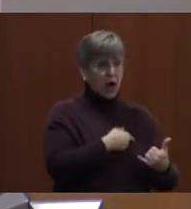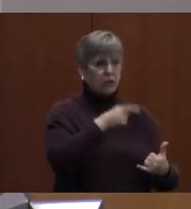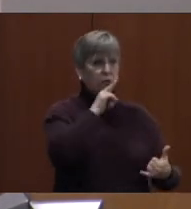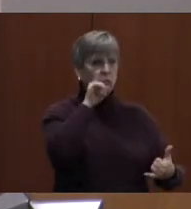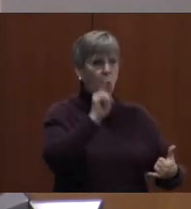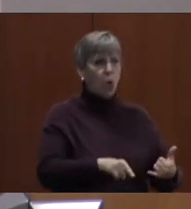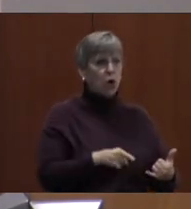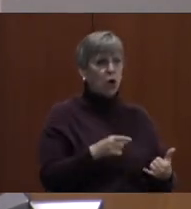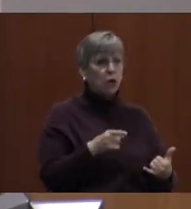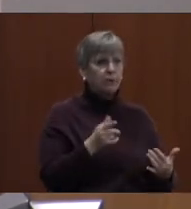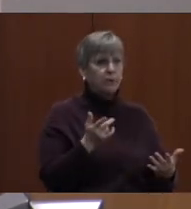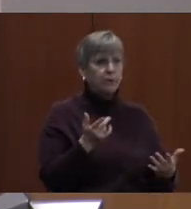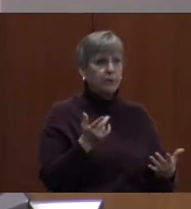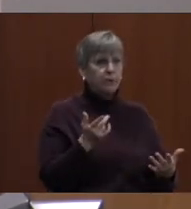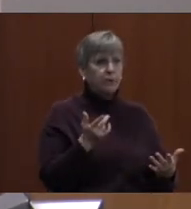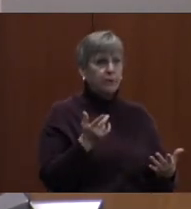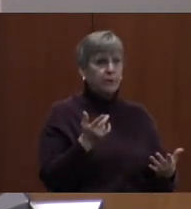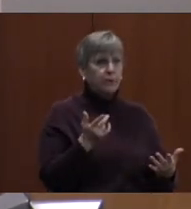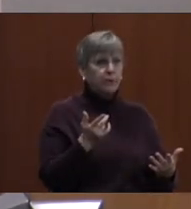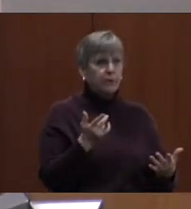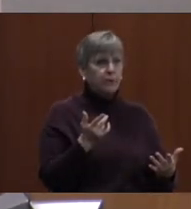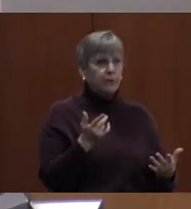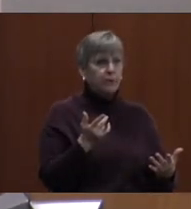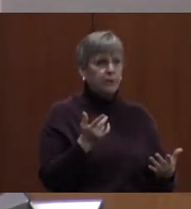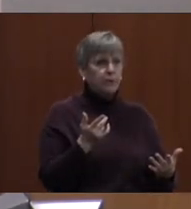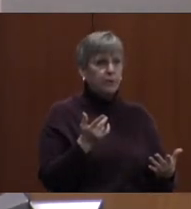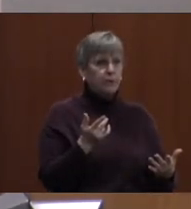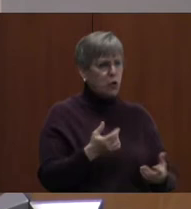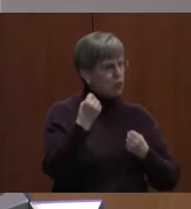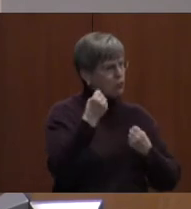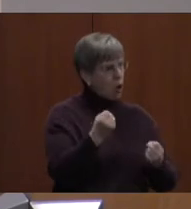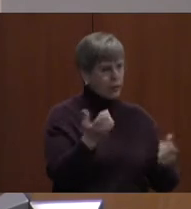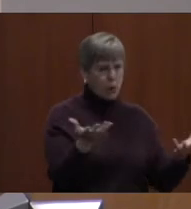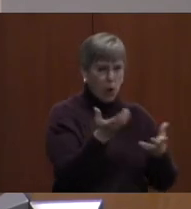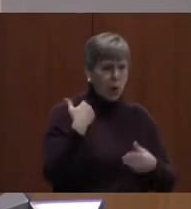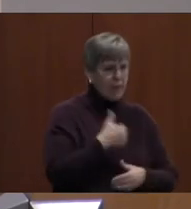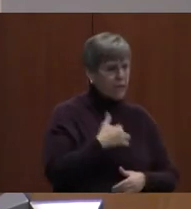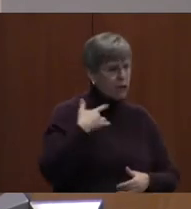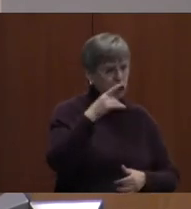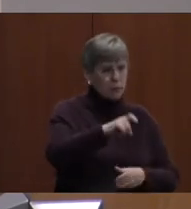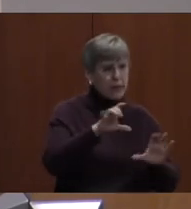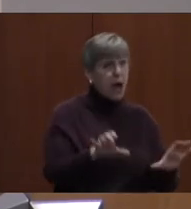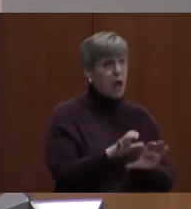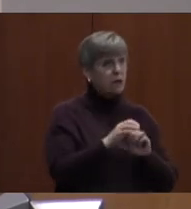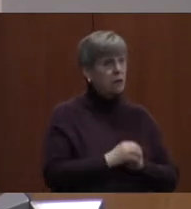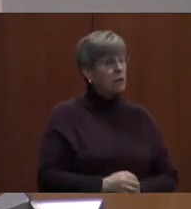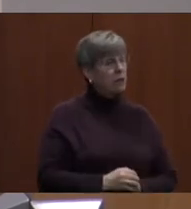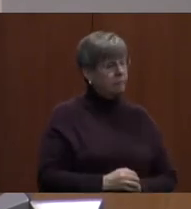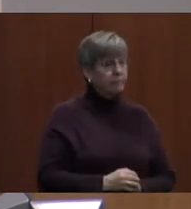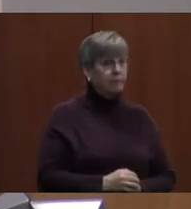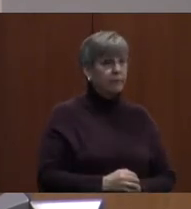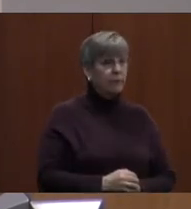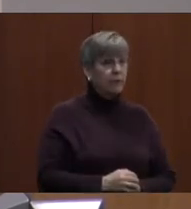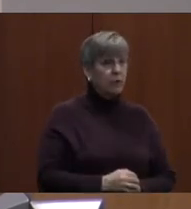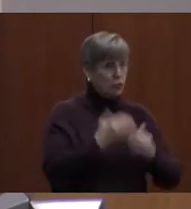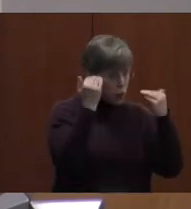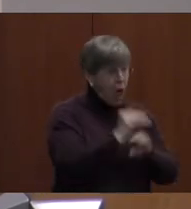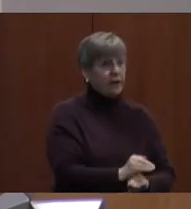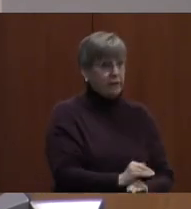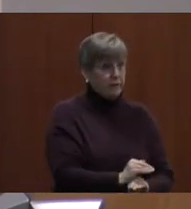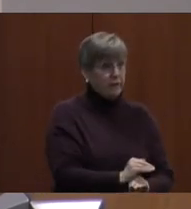so resolutely what we feel should be done tonight,